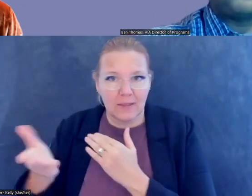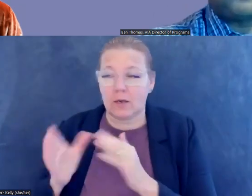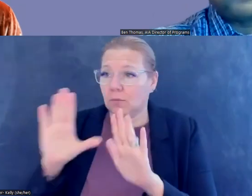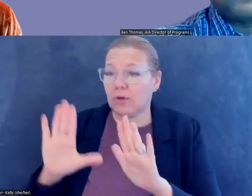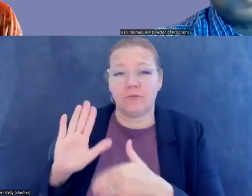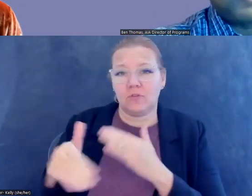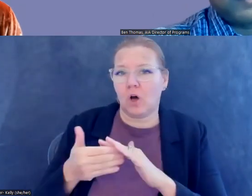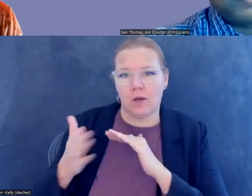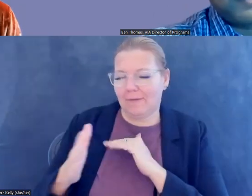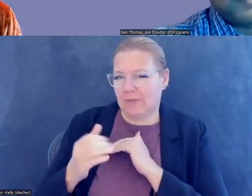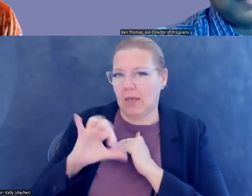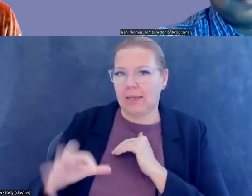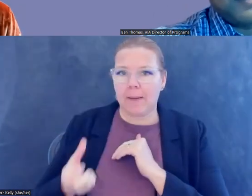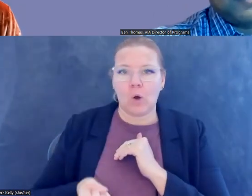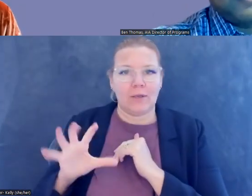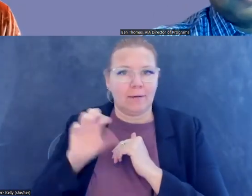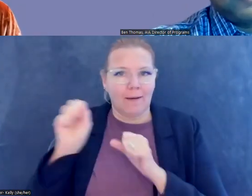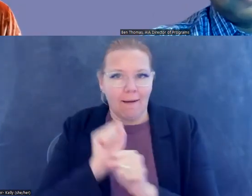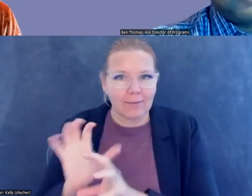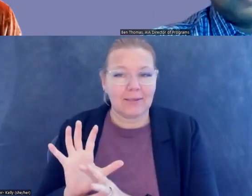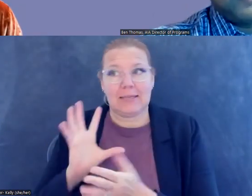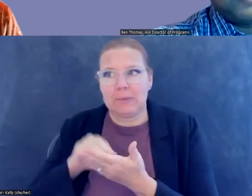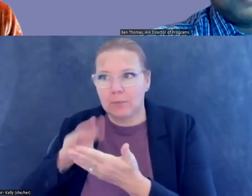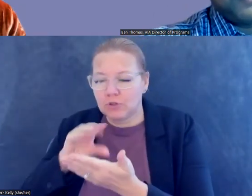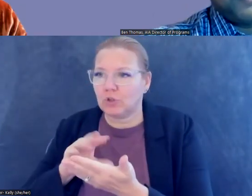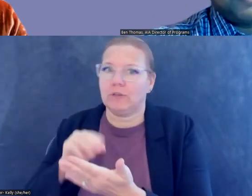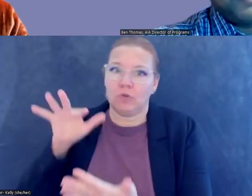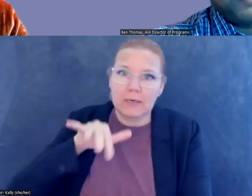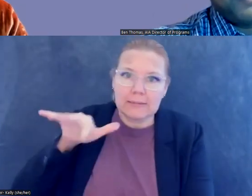colleagues. I've had the opportunity to learn from over the last 20 years.